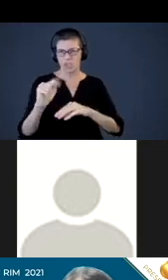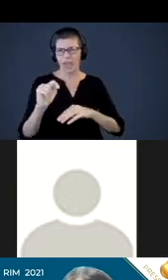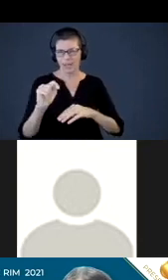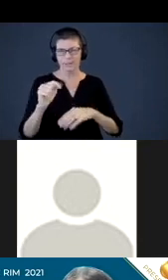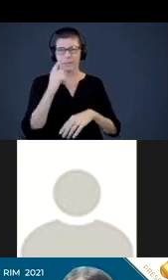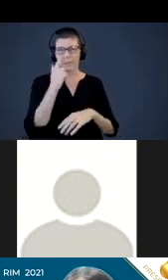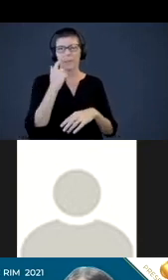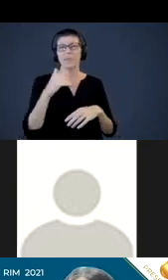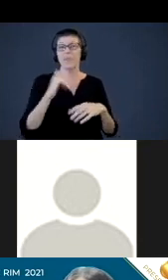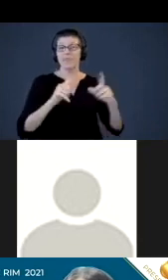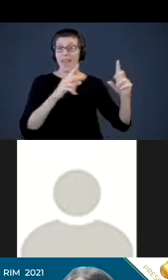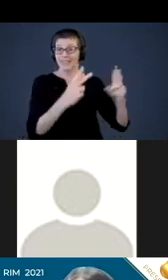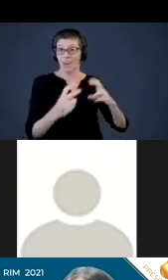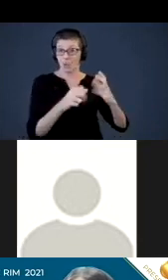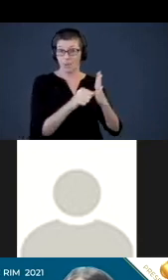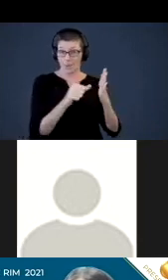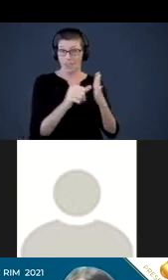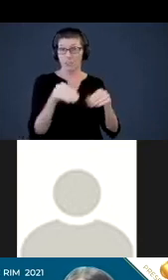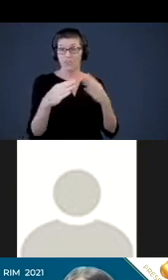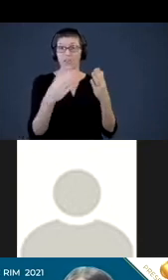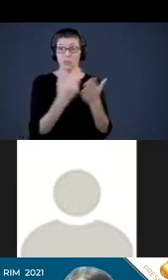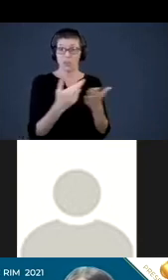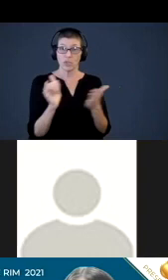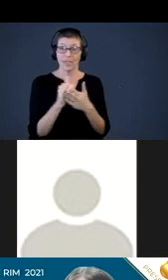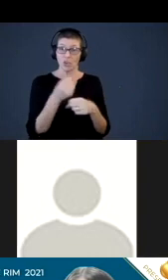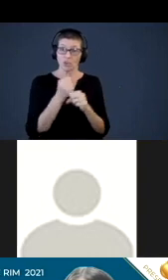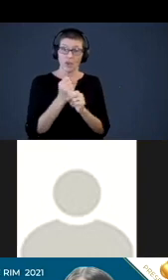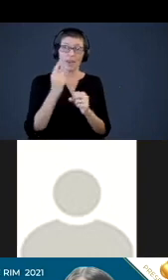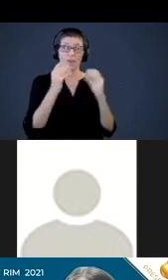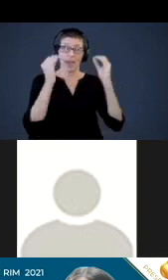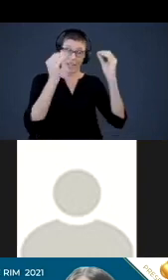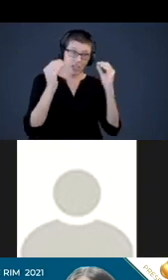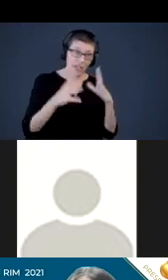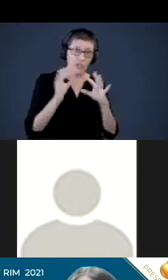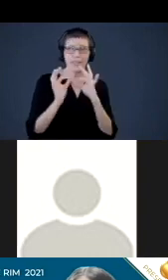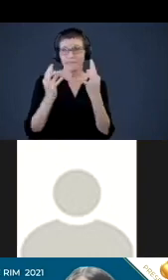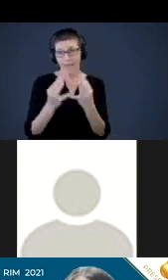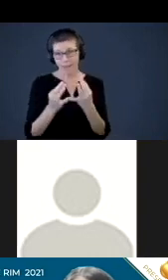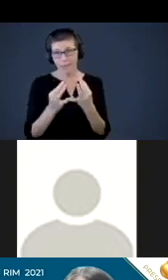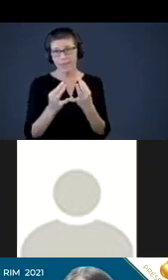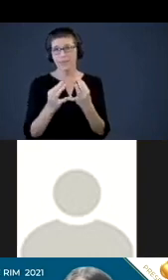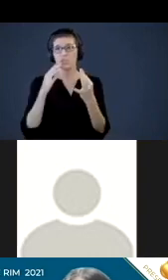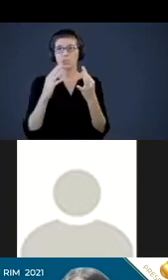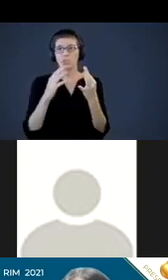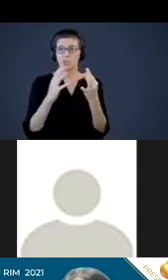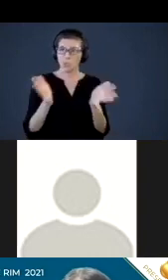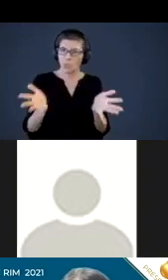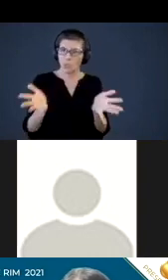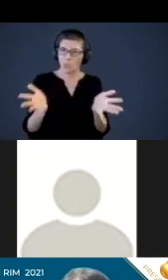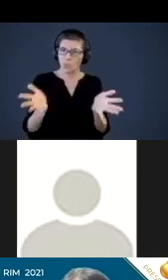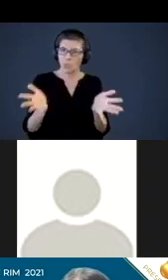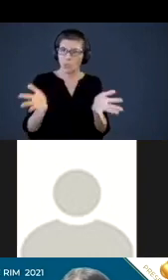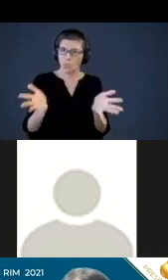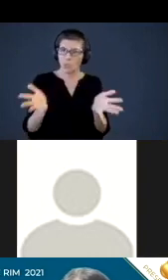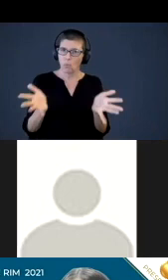downloadables page provides resources that were created for educators and families to promote family engagement strategies.